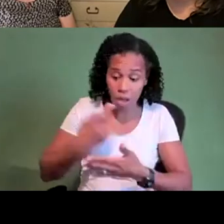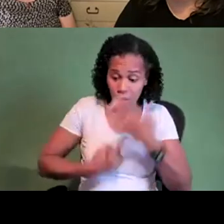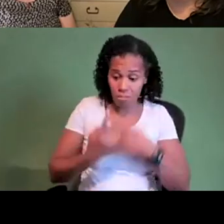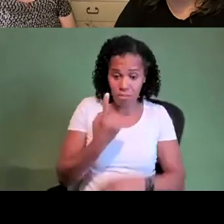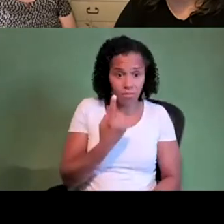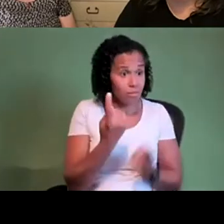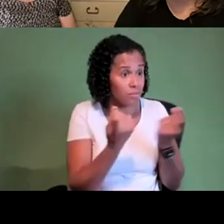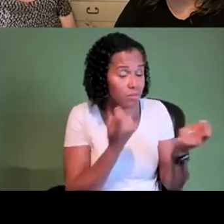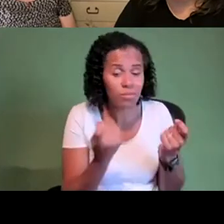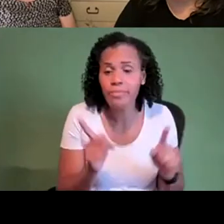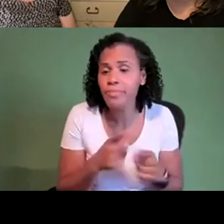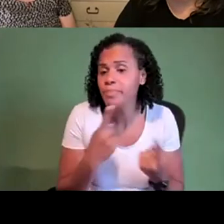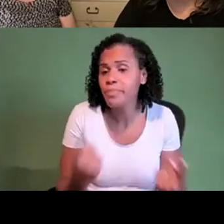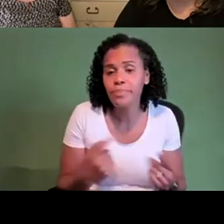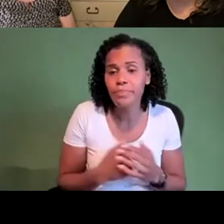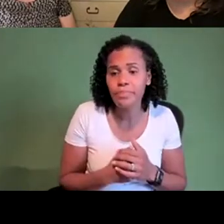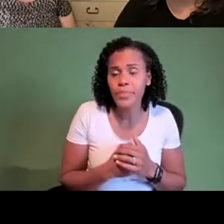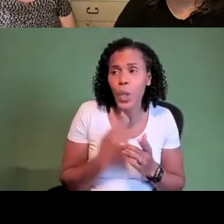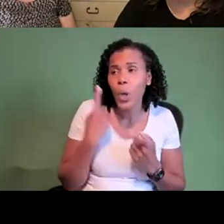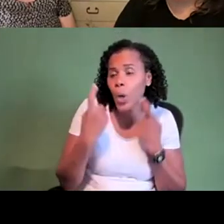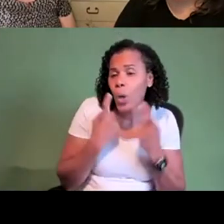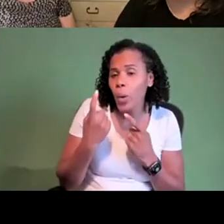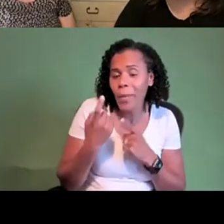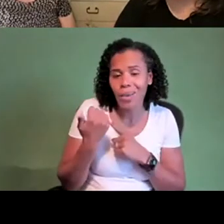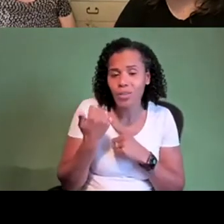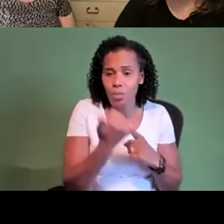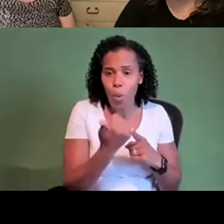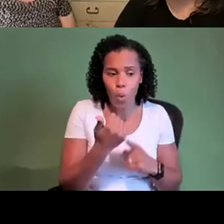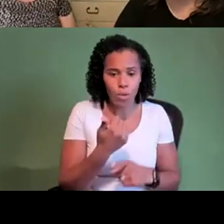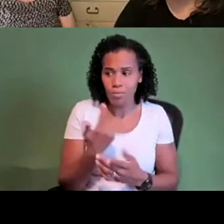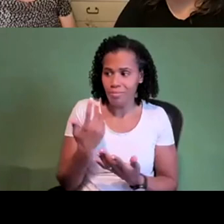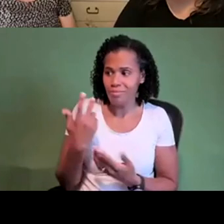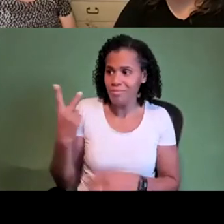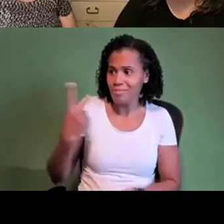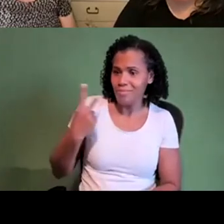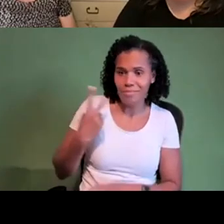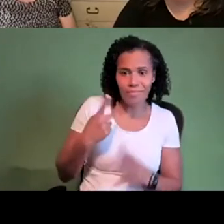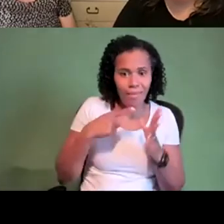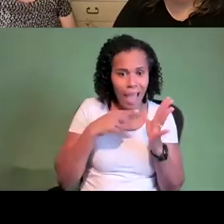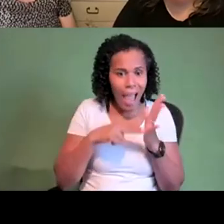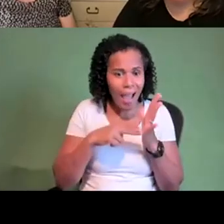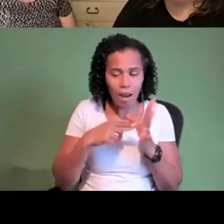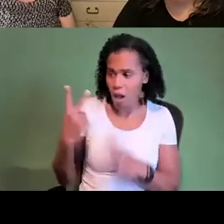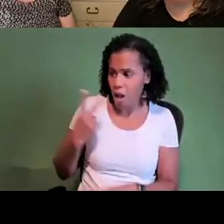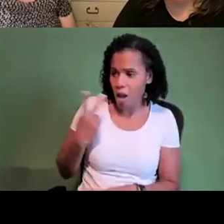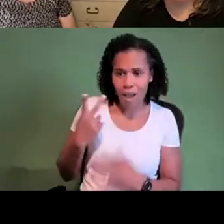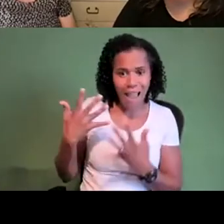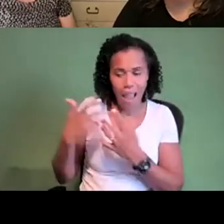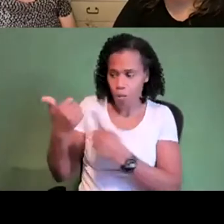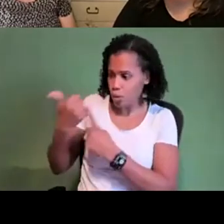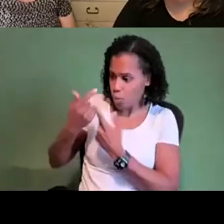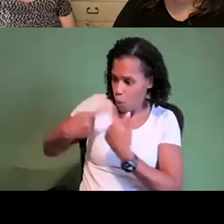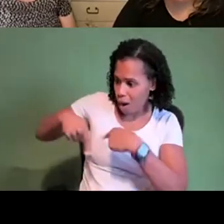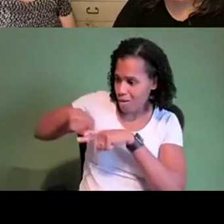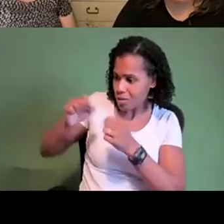does the sector support people like anna and i to do what is really valuable